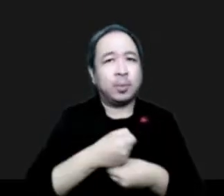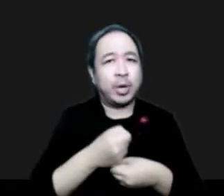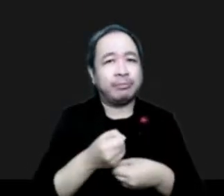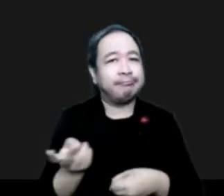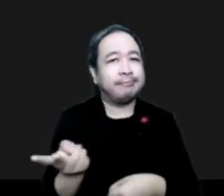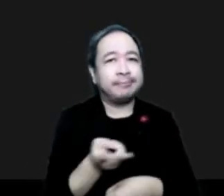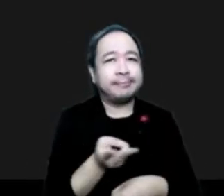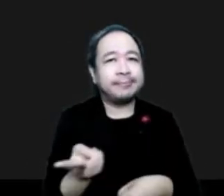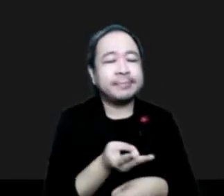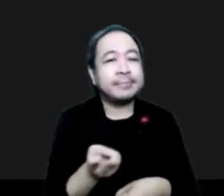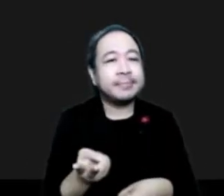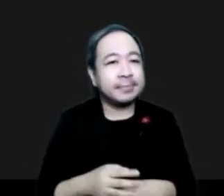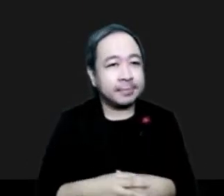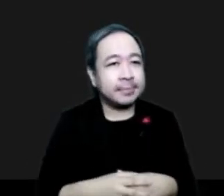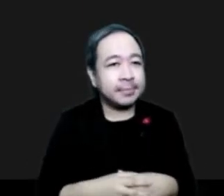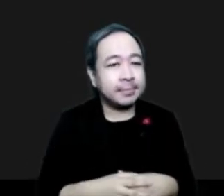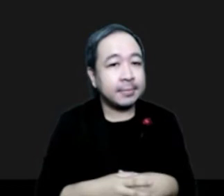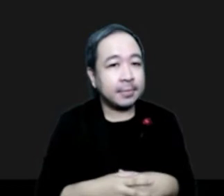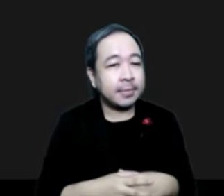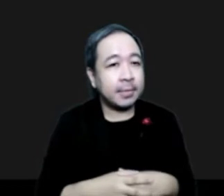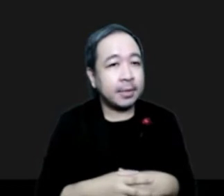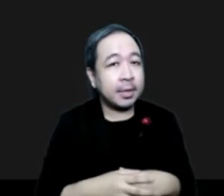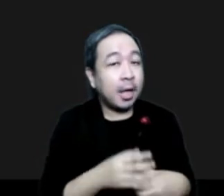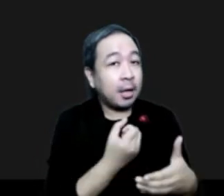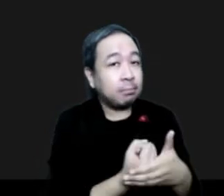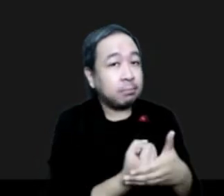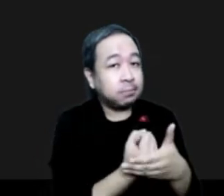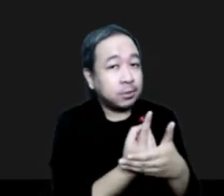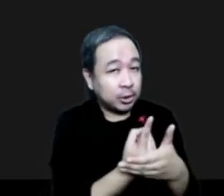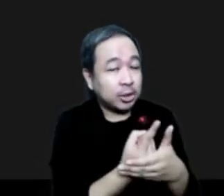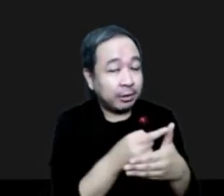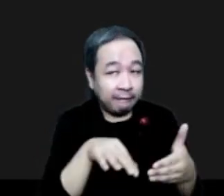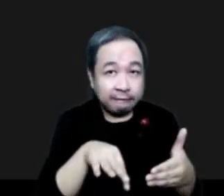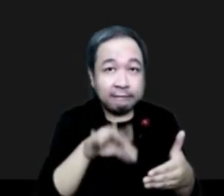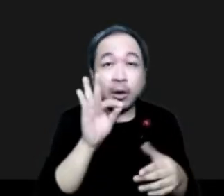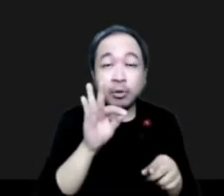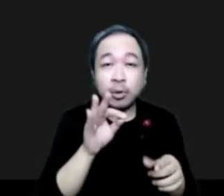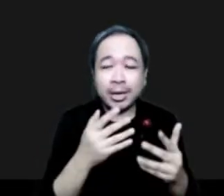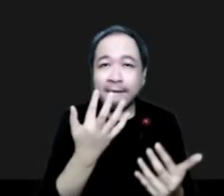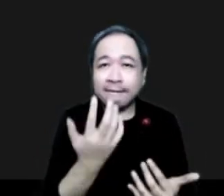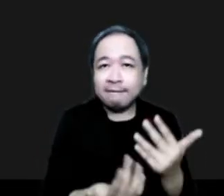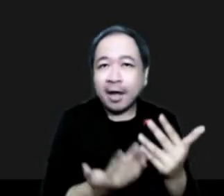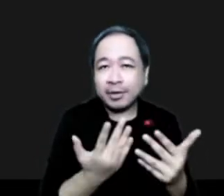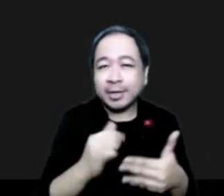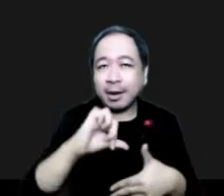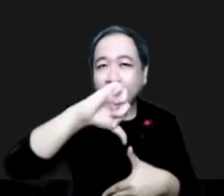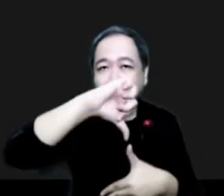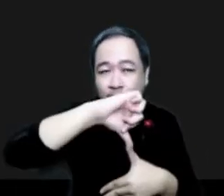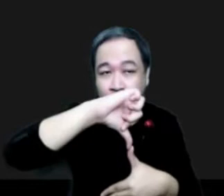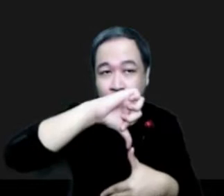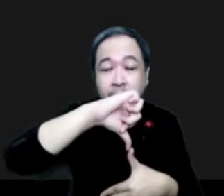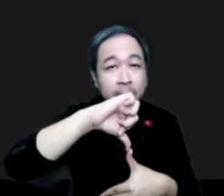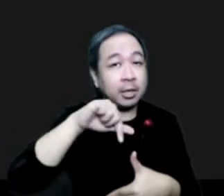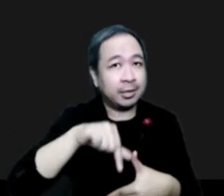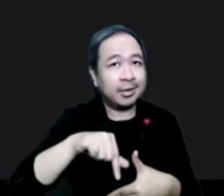The results which were seen was a short outlook on wildfires in Latin America, something about the trends and the impacts for the group of regional